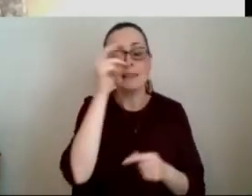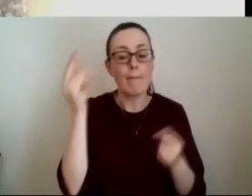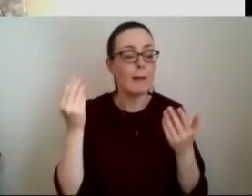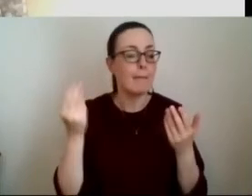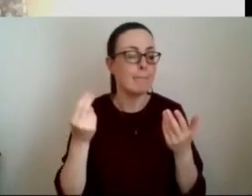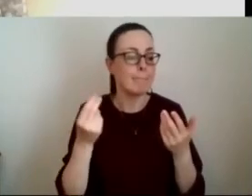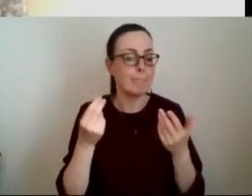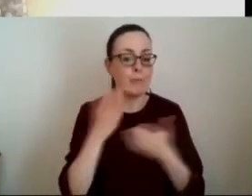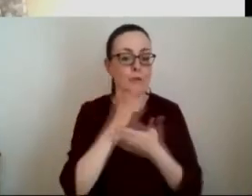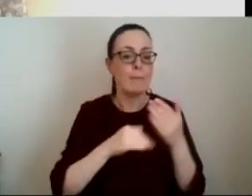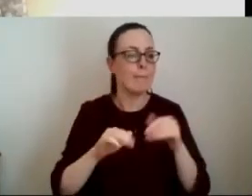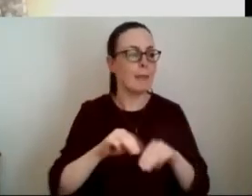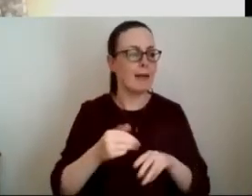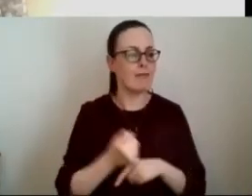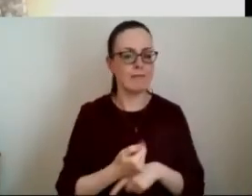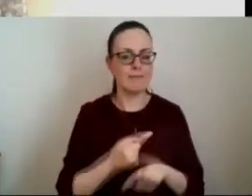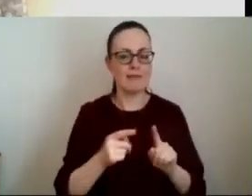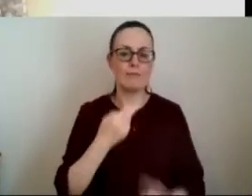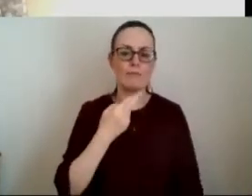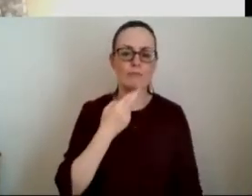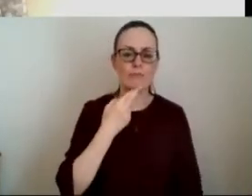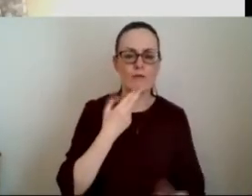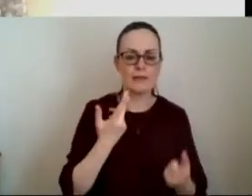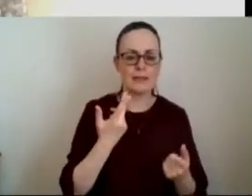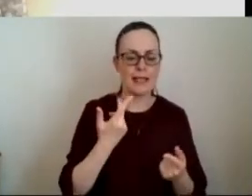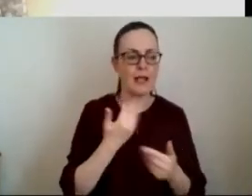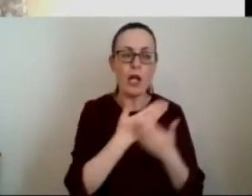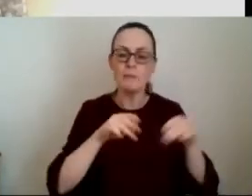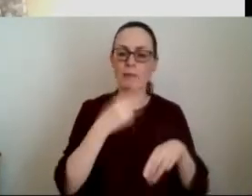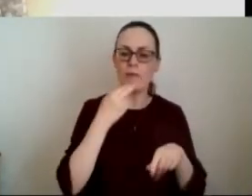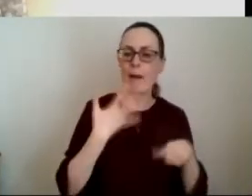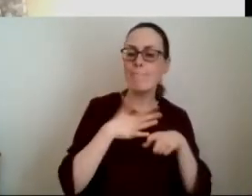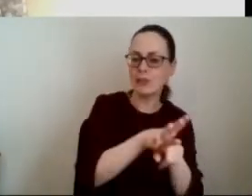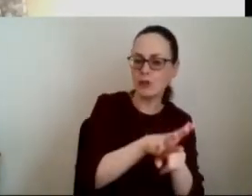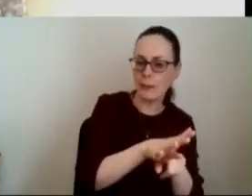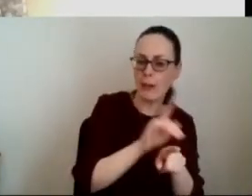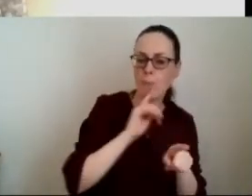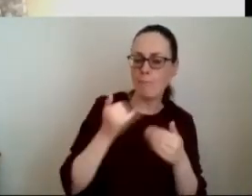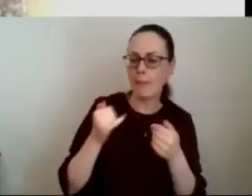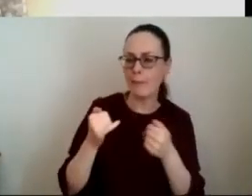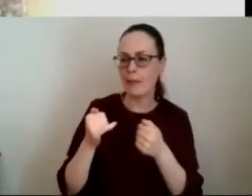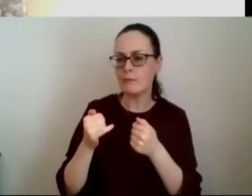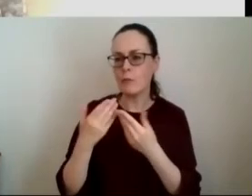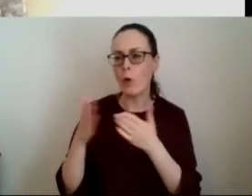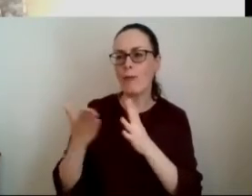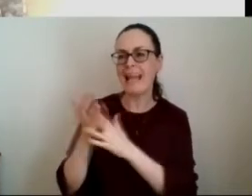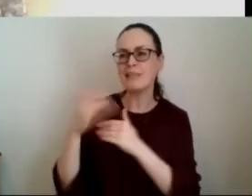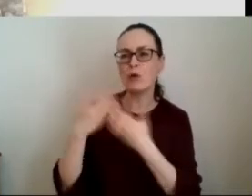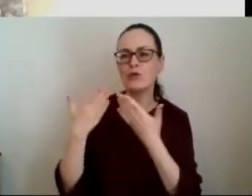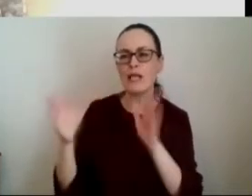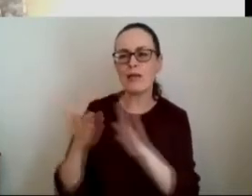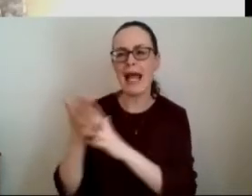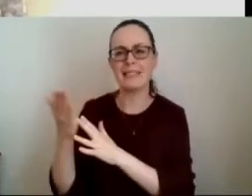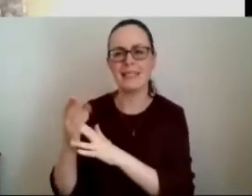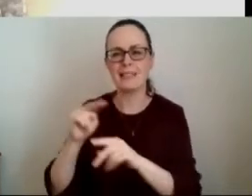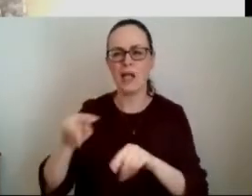their preference was very much to route the majority through mainstream channels but maybe opening up access on a more widespread basis rather than an age basis